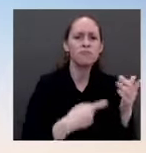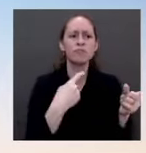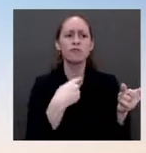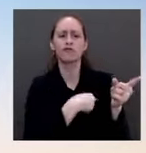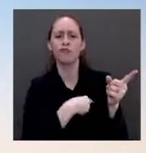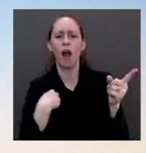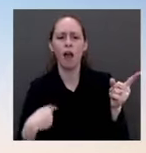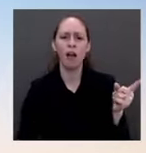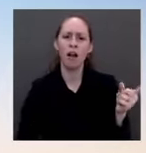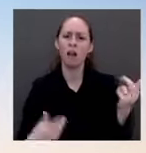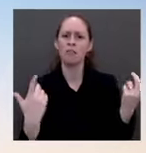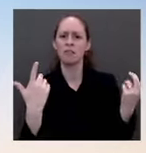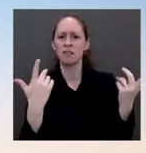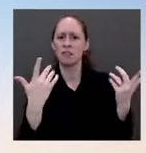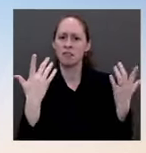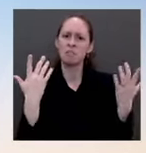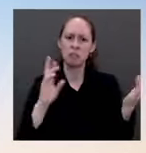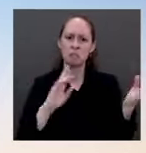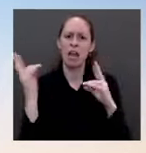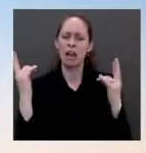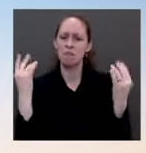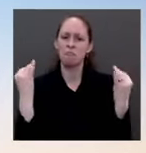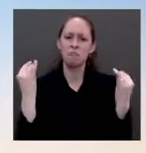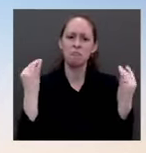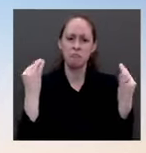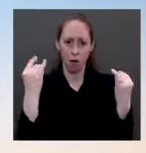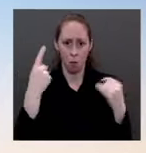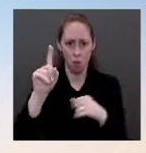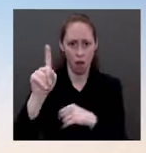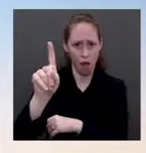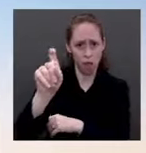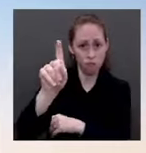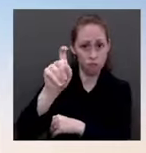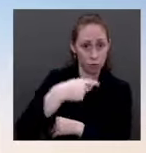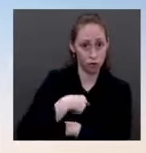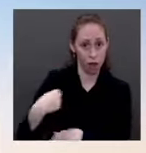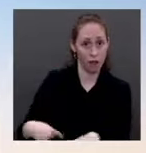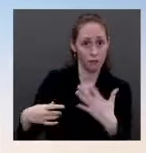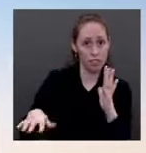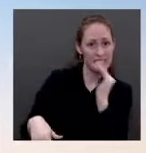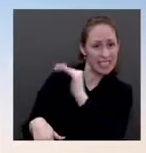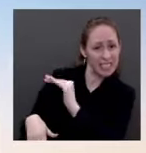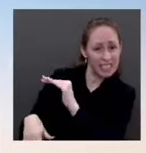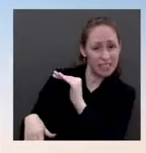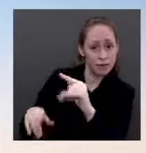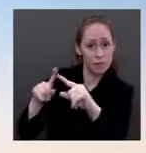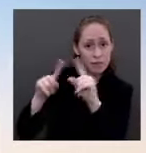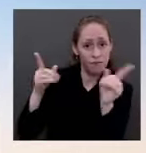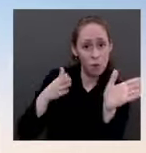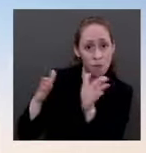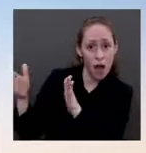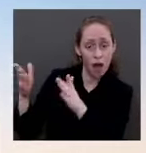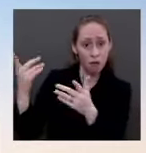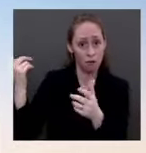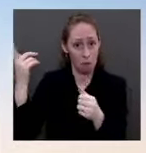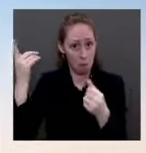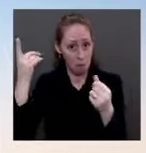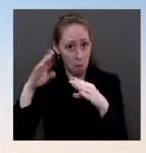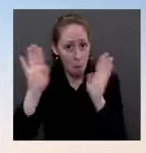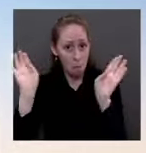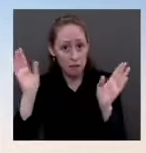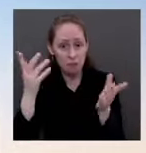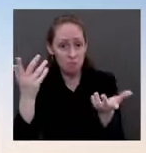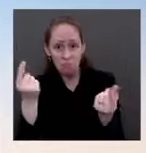fight inflation? Ms. Well, we are doing, undergoing a review of all of these and looking at how they impact different